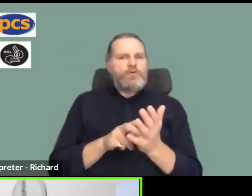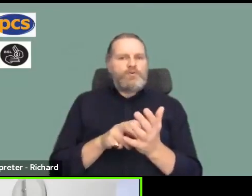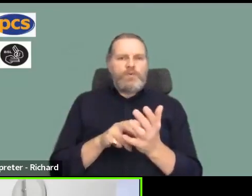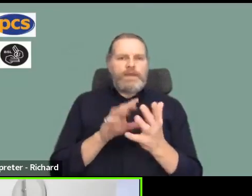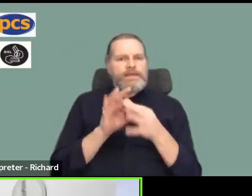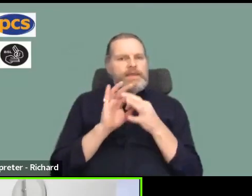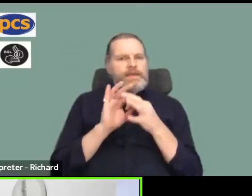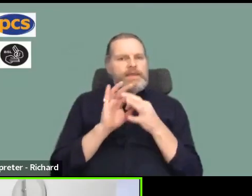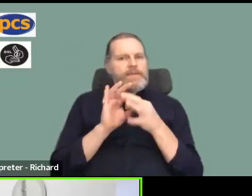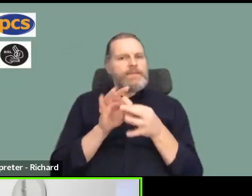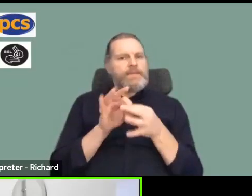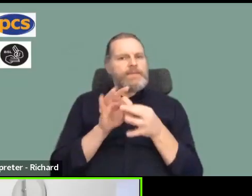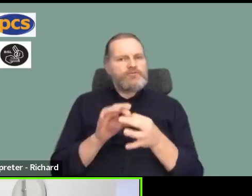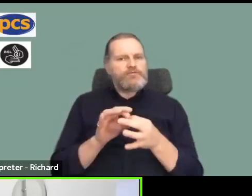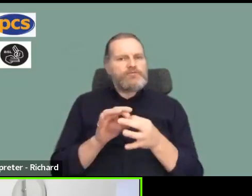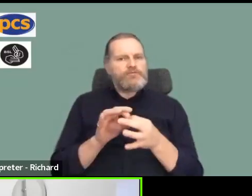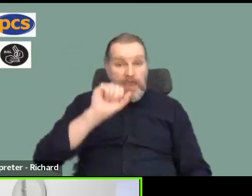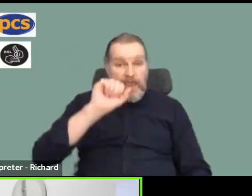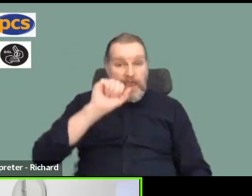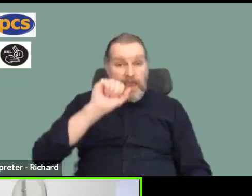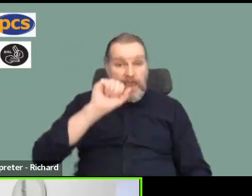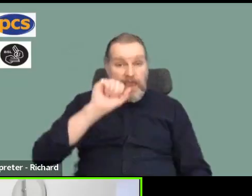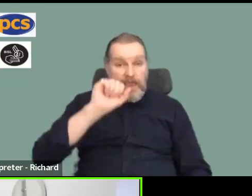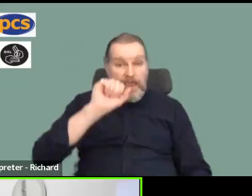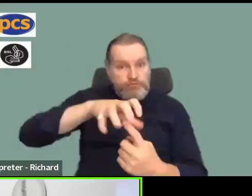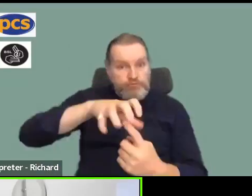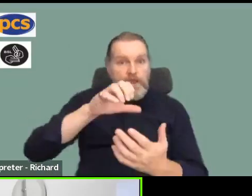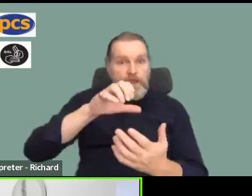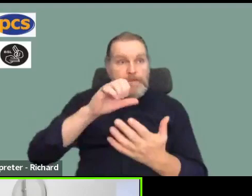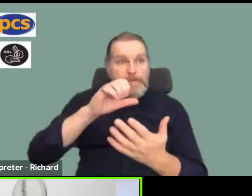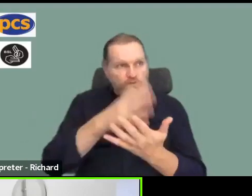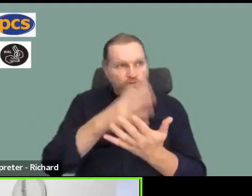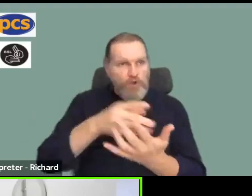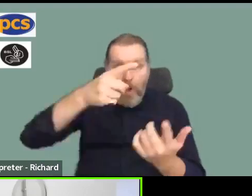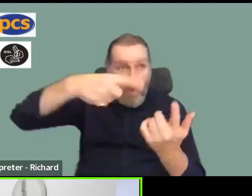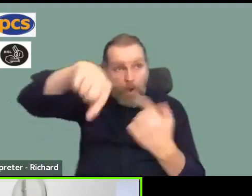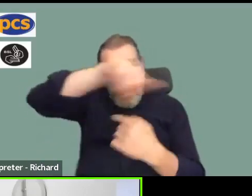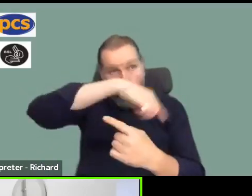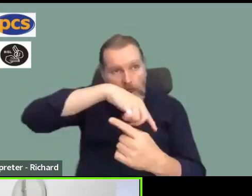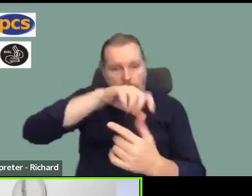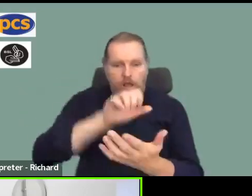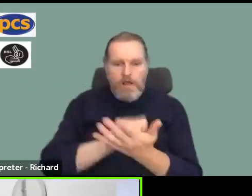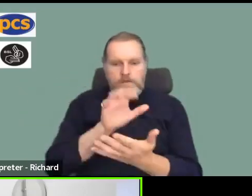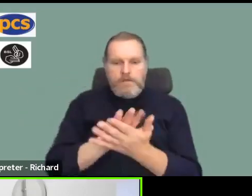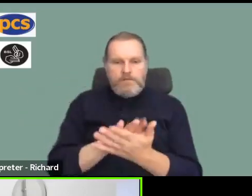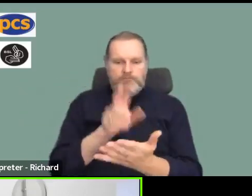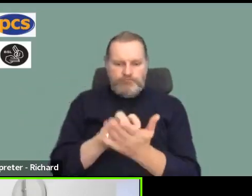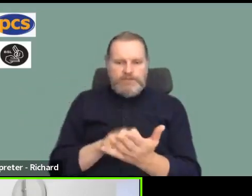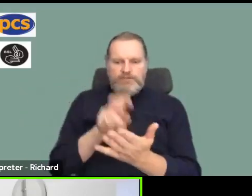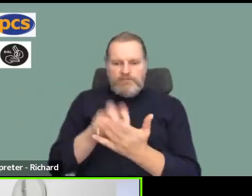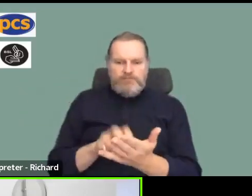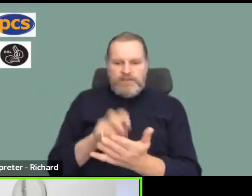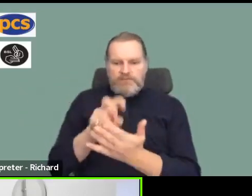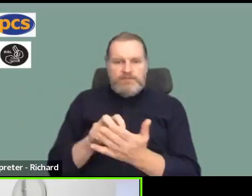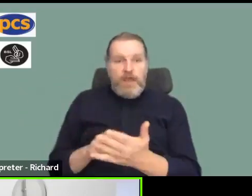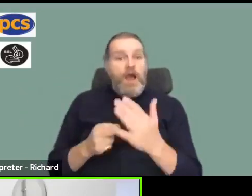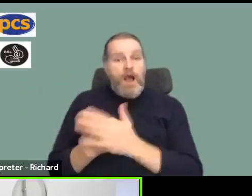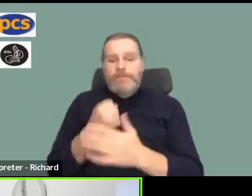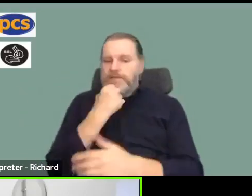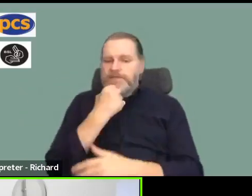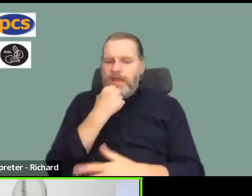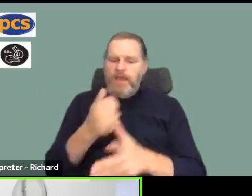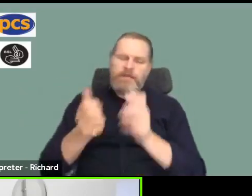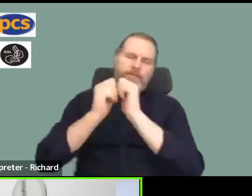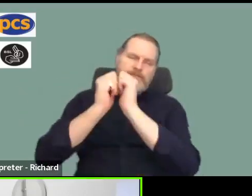Doing that in your own branch, making sure that your members have got their details up to date is invaluable in terms of all of